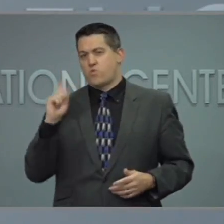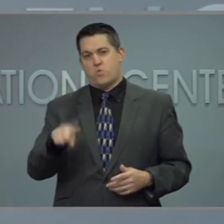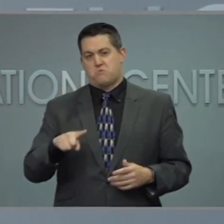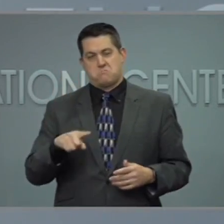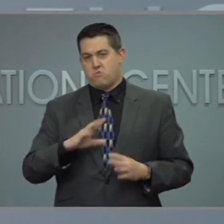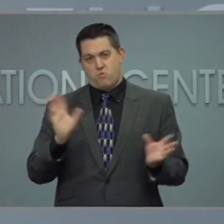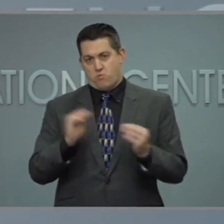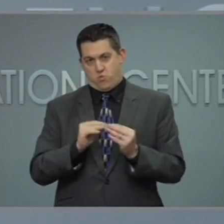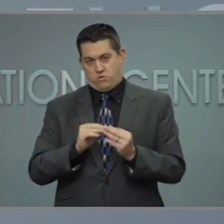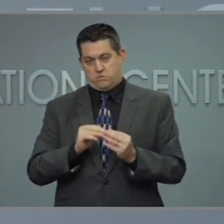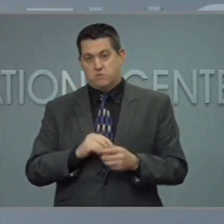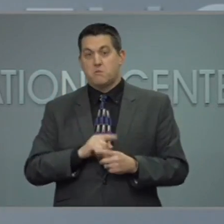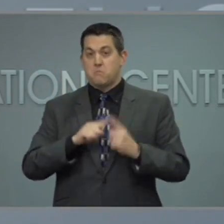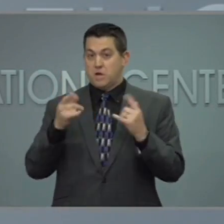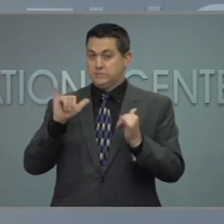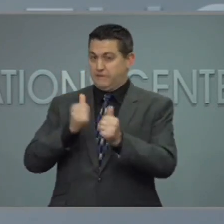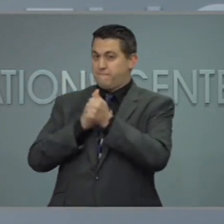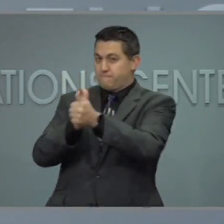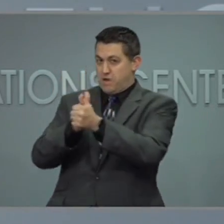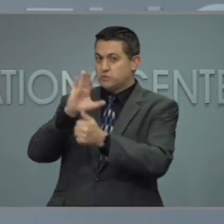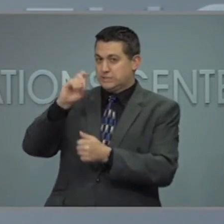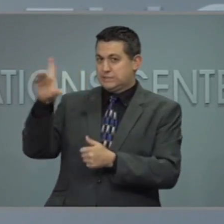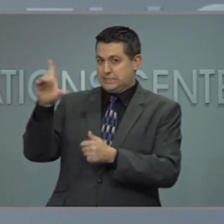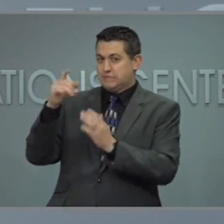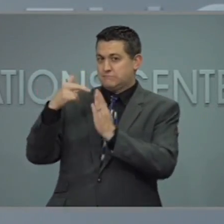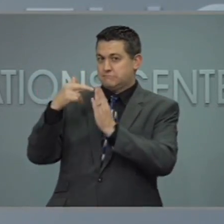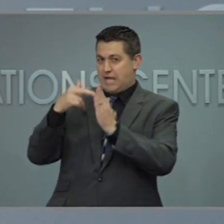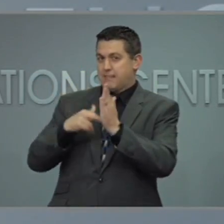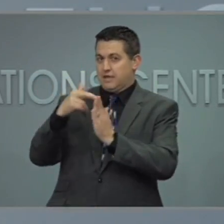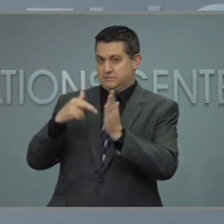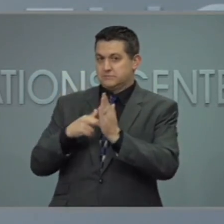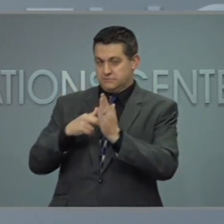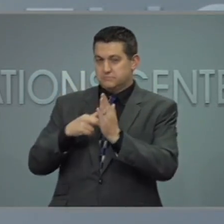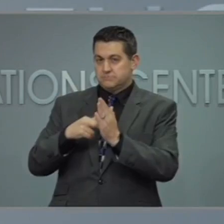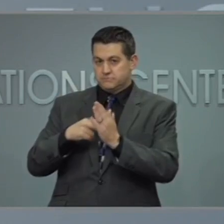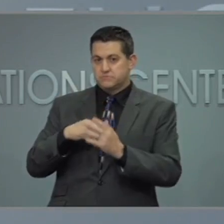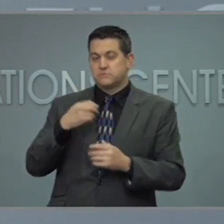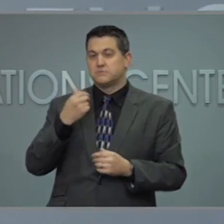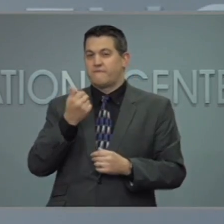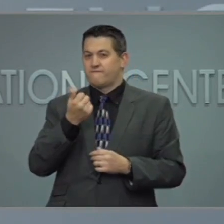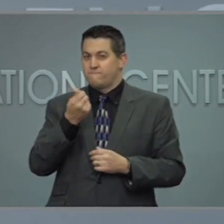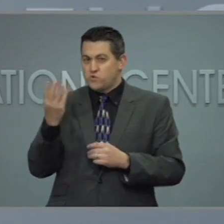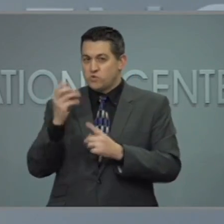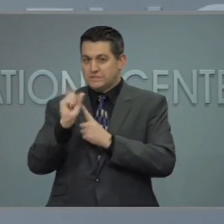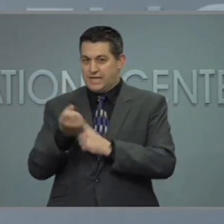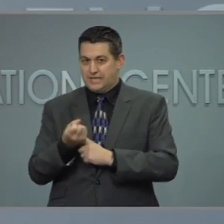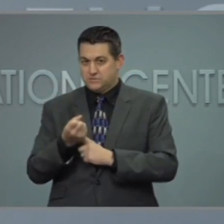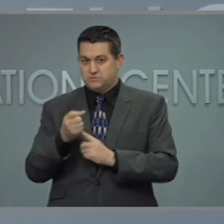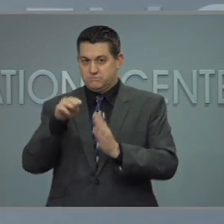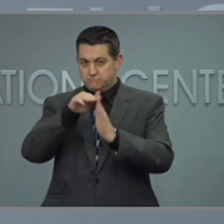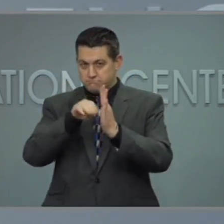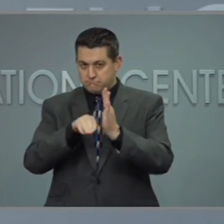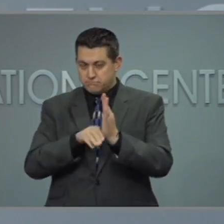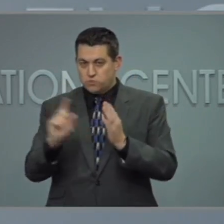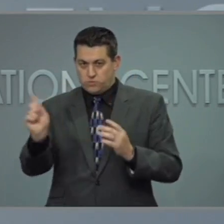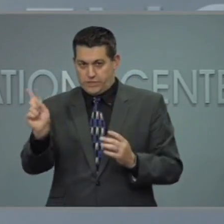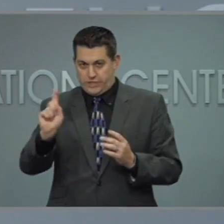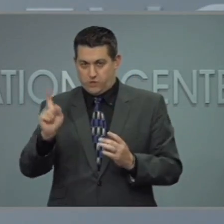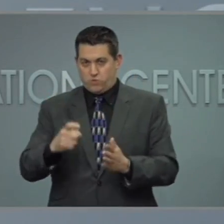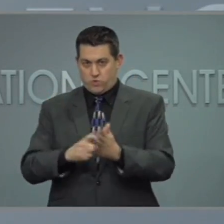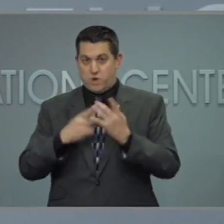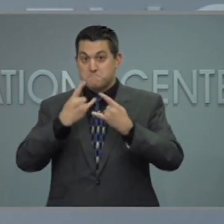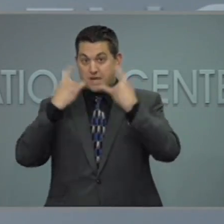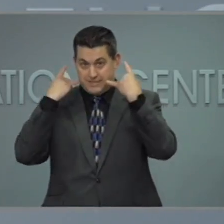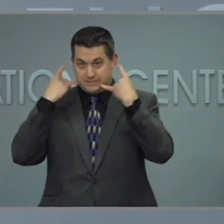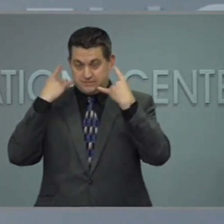with CDC guidelines, there are a few settings where we will continue to require masks for everyone, including people